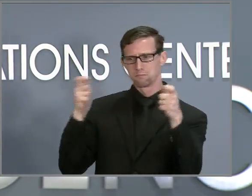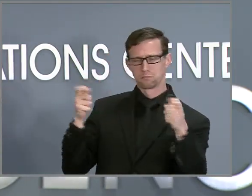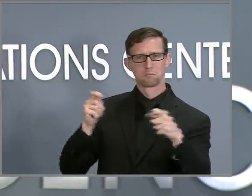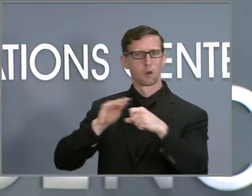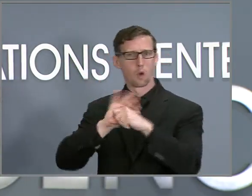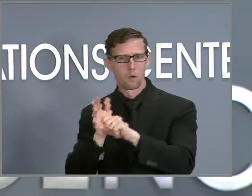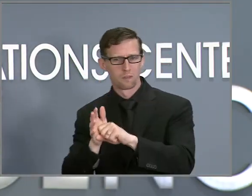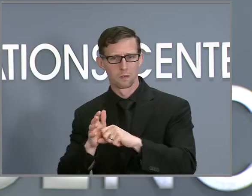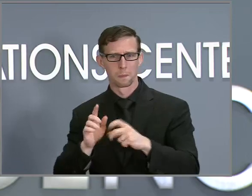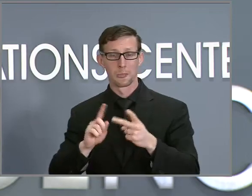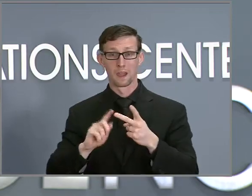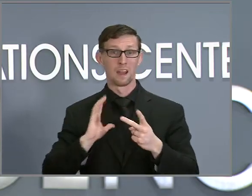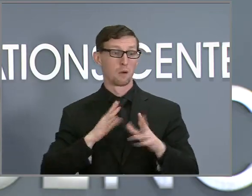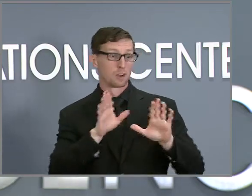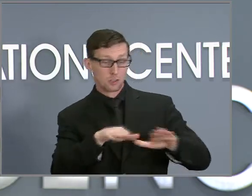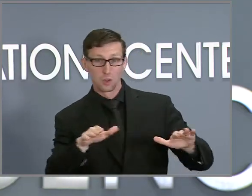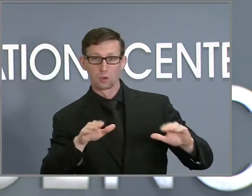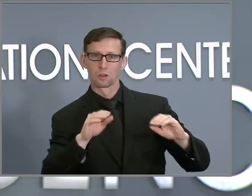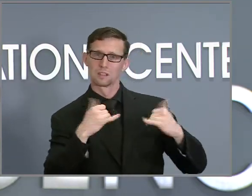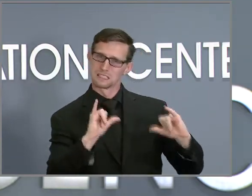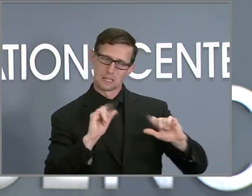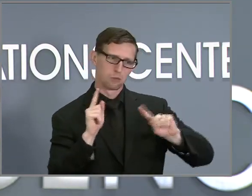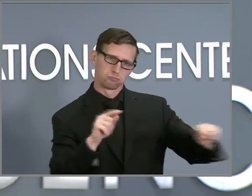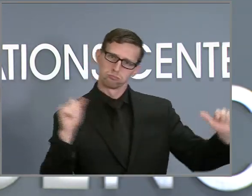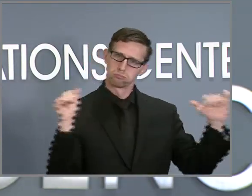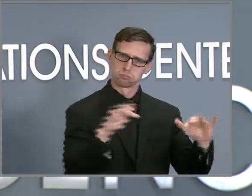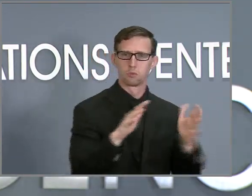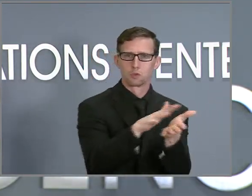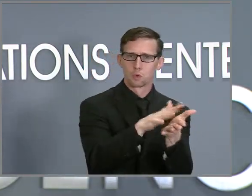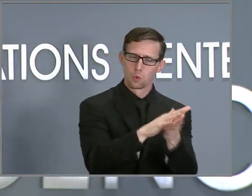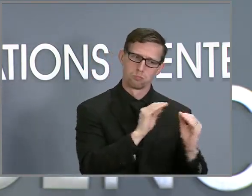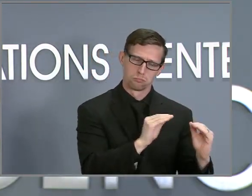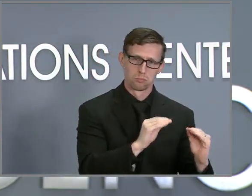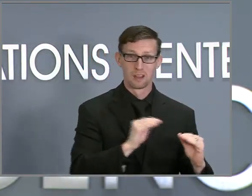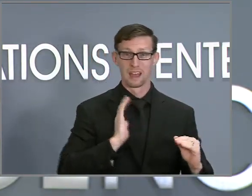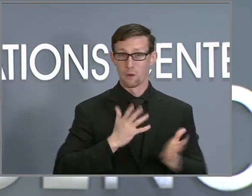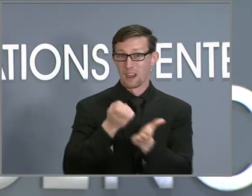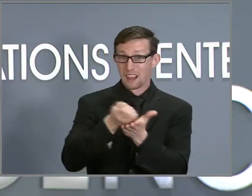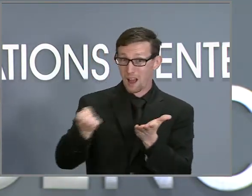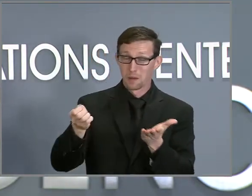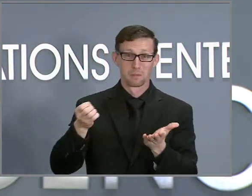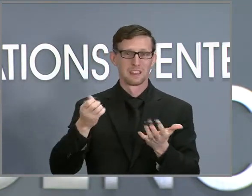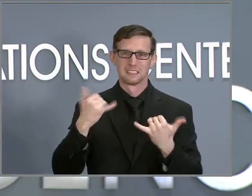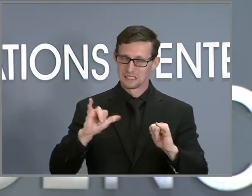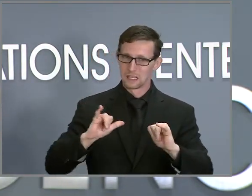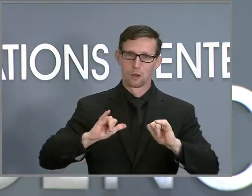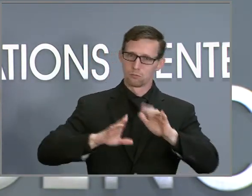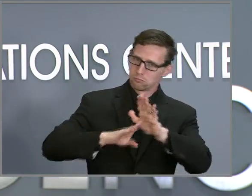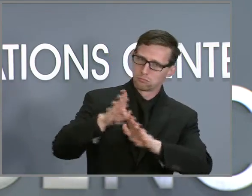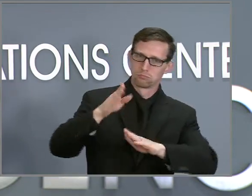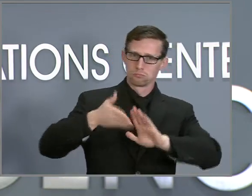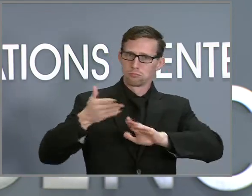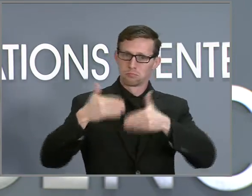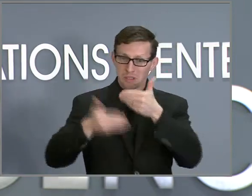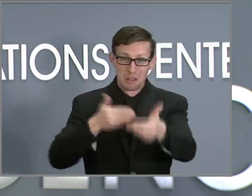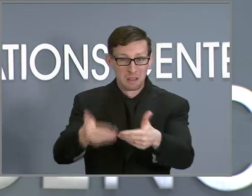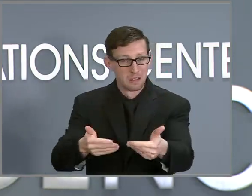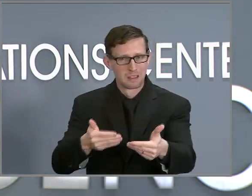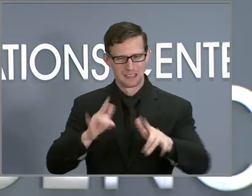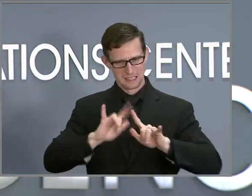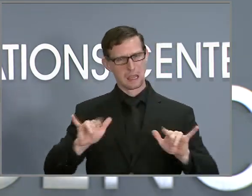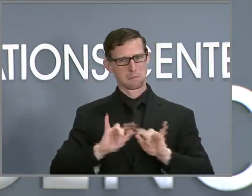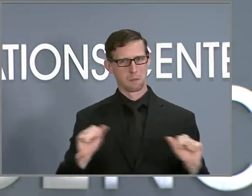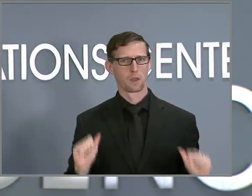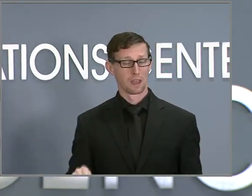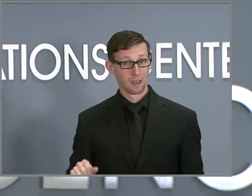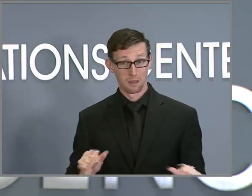educating our children, and growing our economy all at the same time. But we have to keep doing what